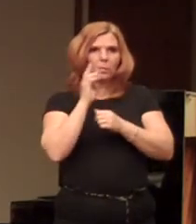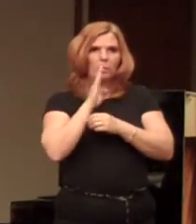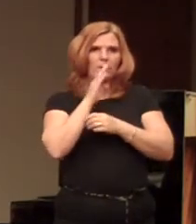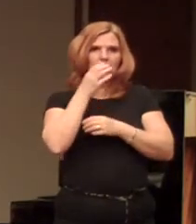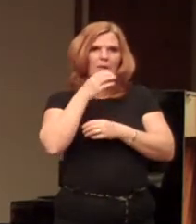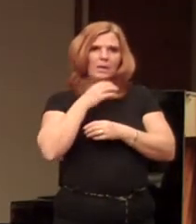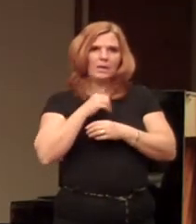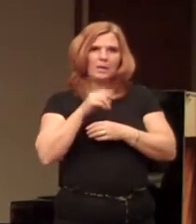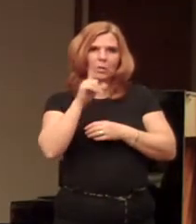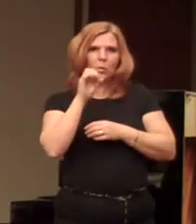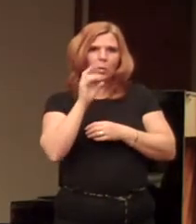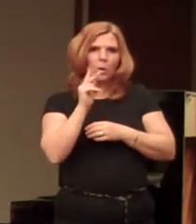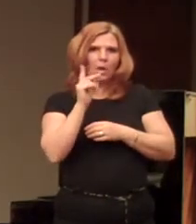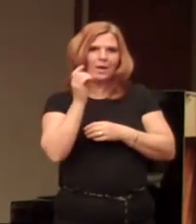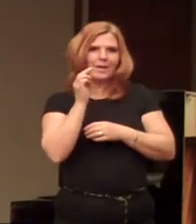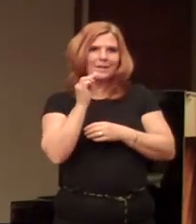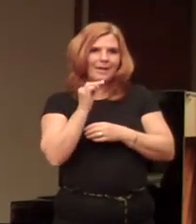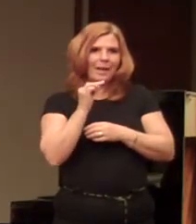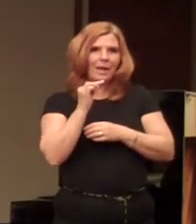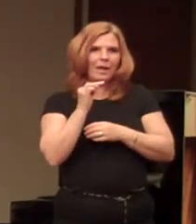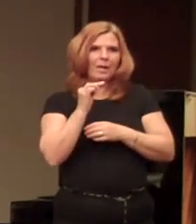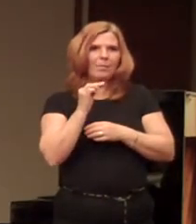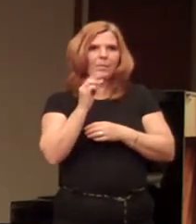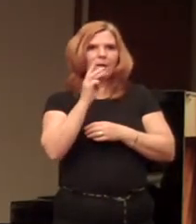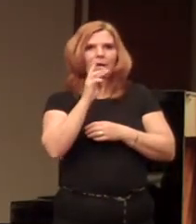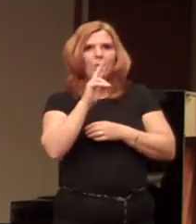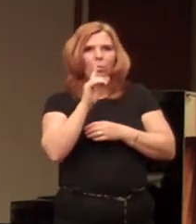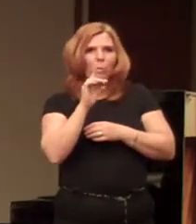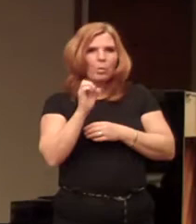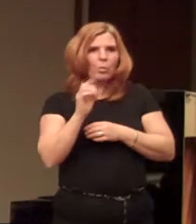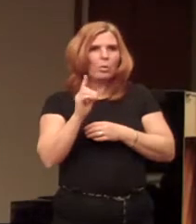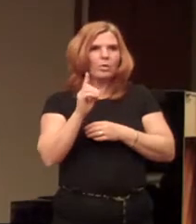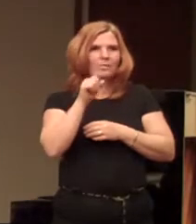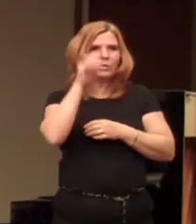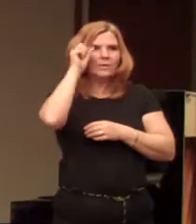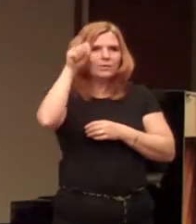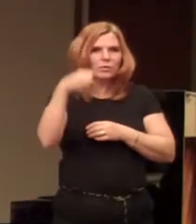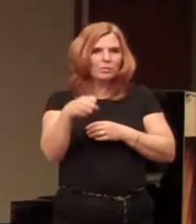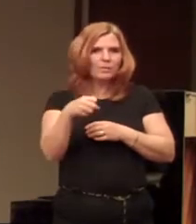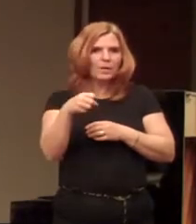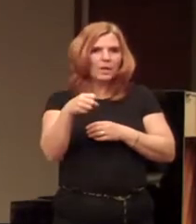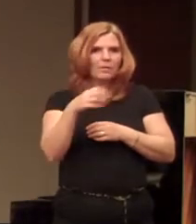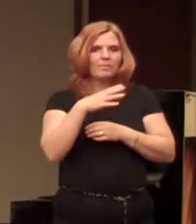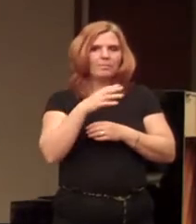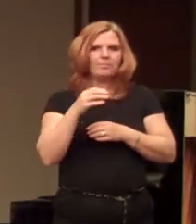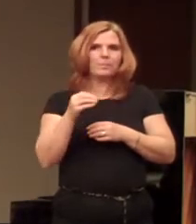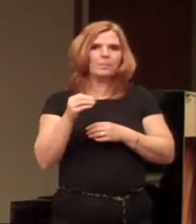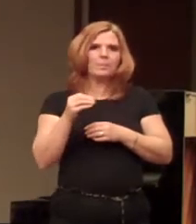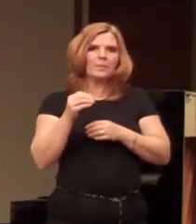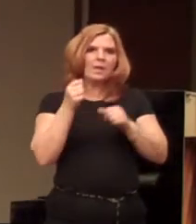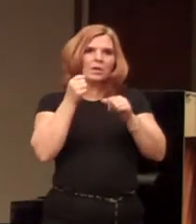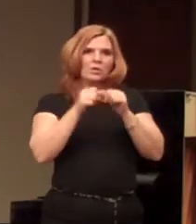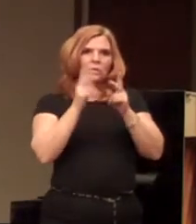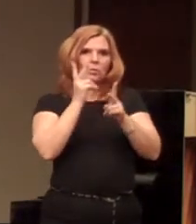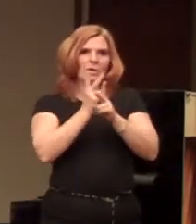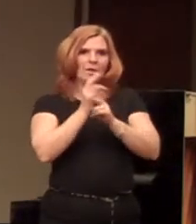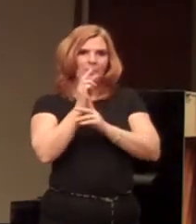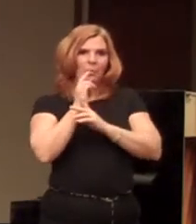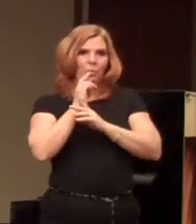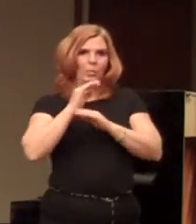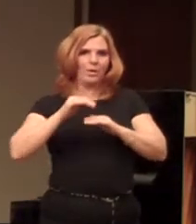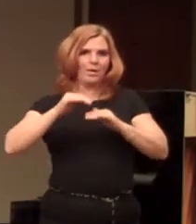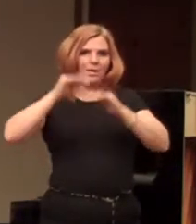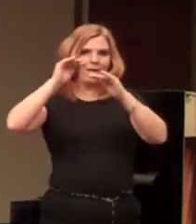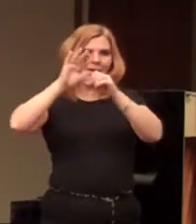be the old, like the Lock and Dam at Warwood. There's one in Stewardville. And so on. So to keep the water high